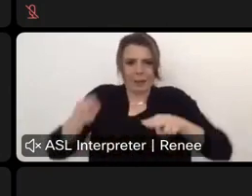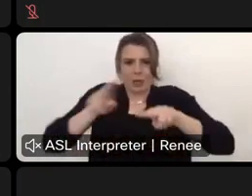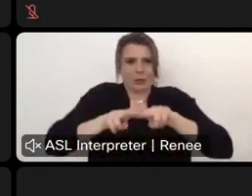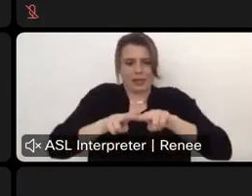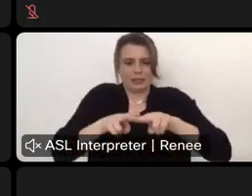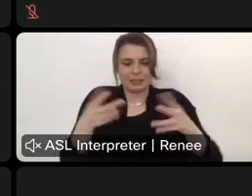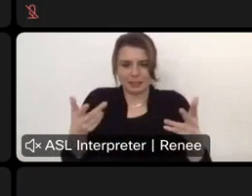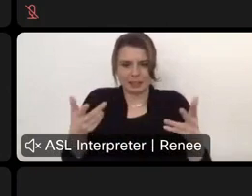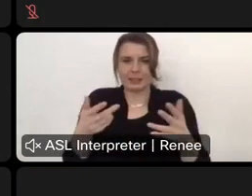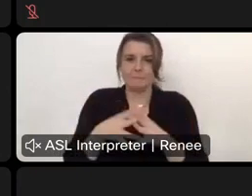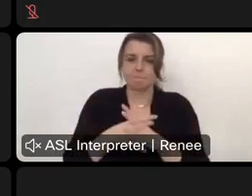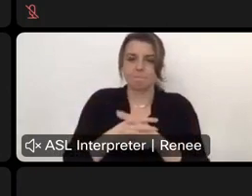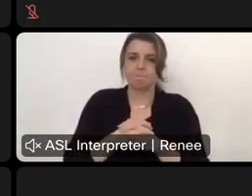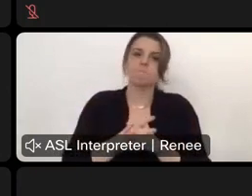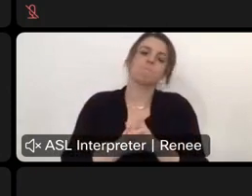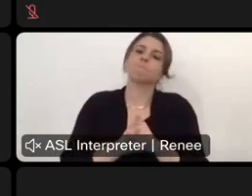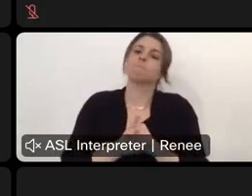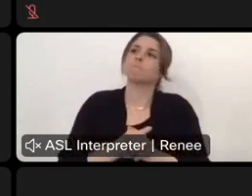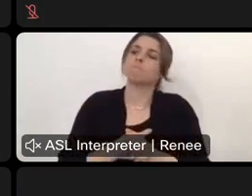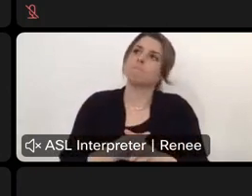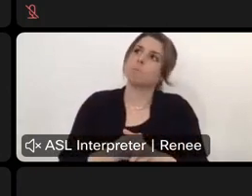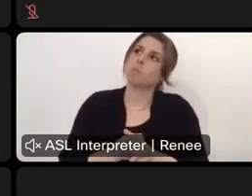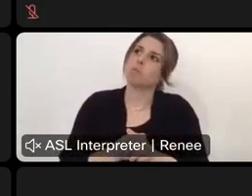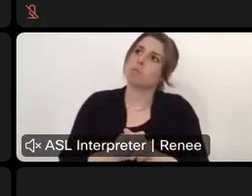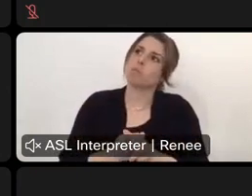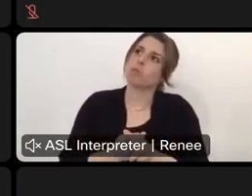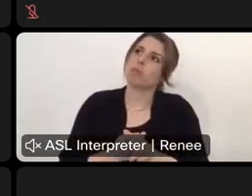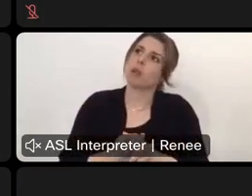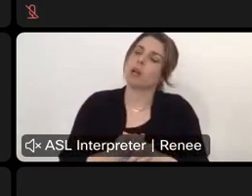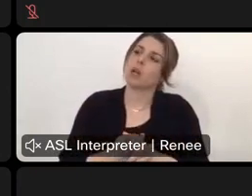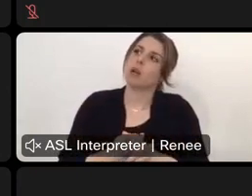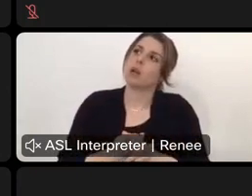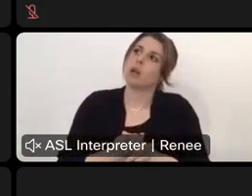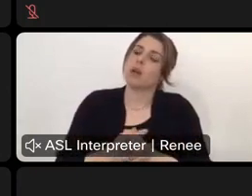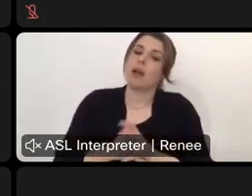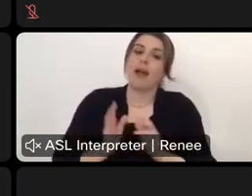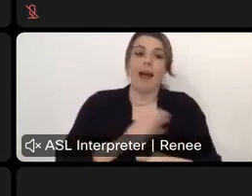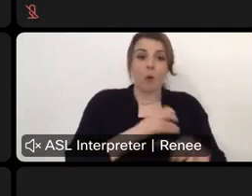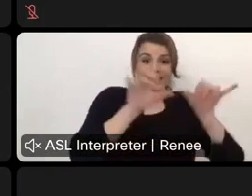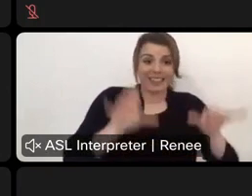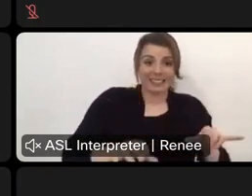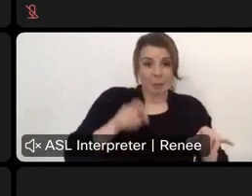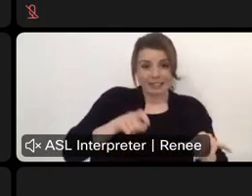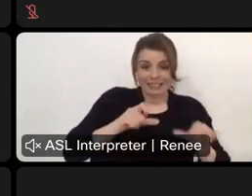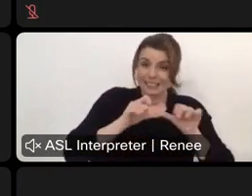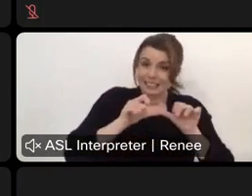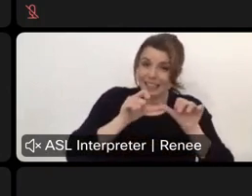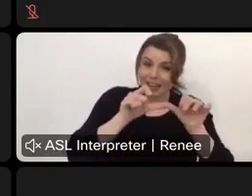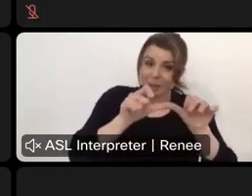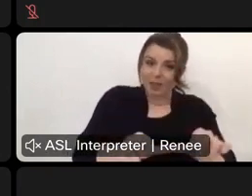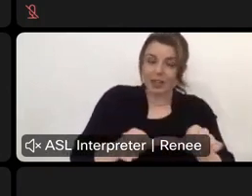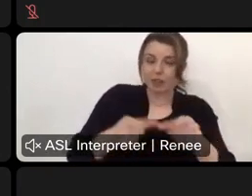that, uh, that we're providing sustainability for our system so that we can maintain and manage these parts